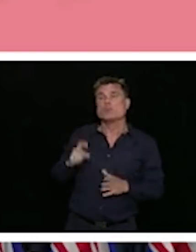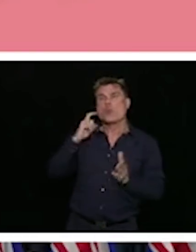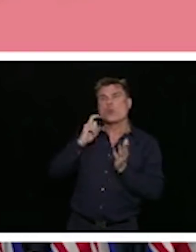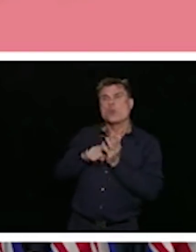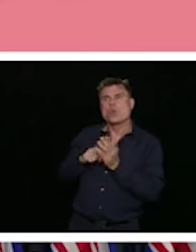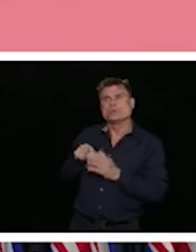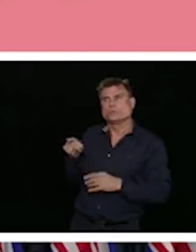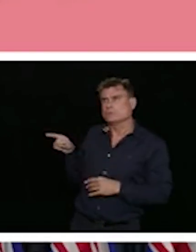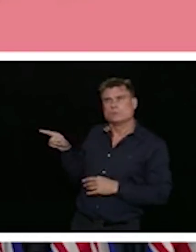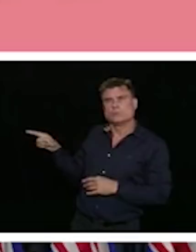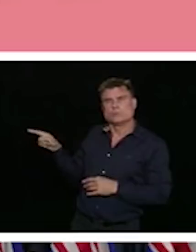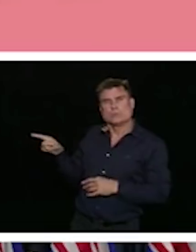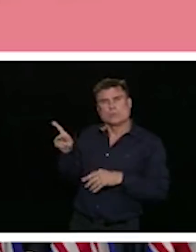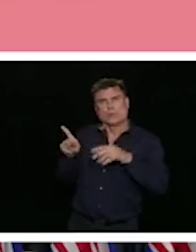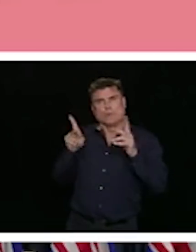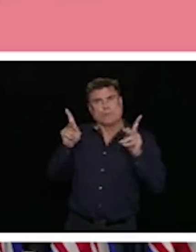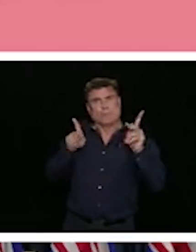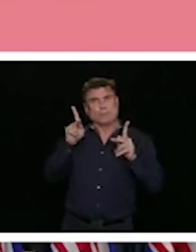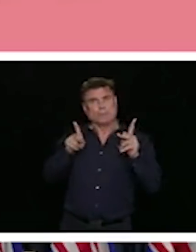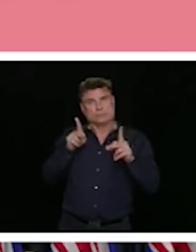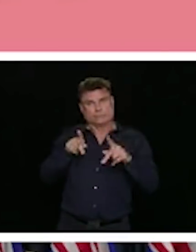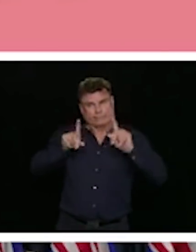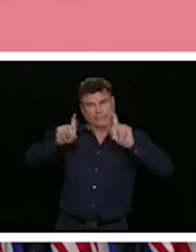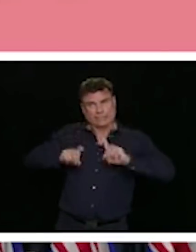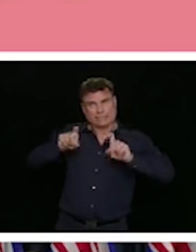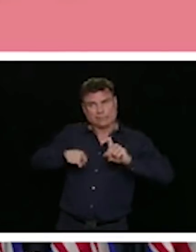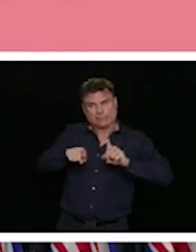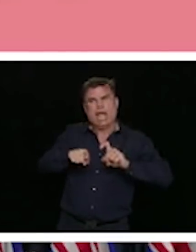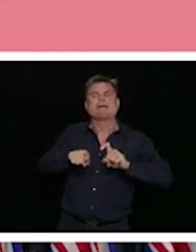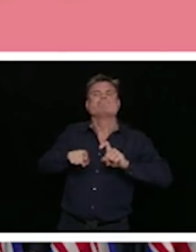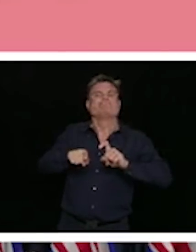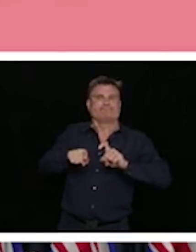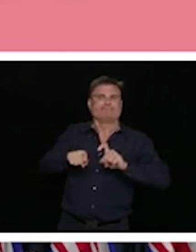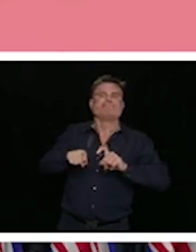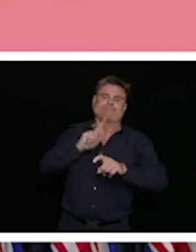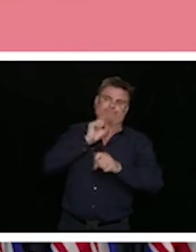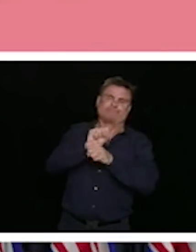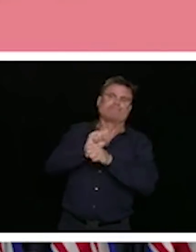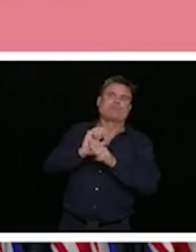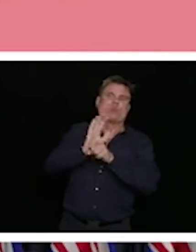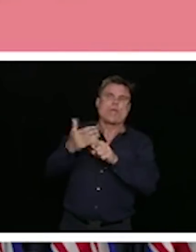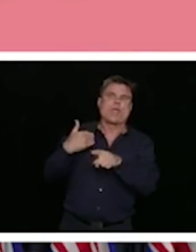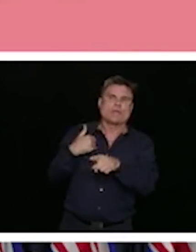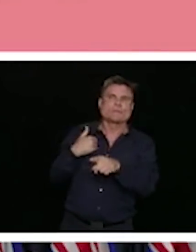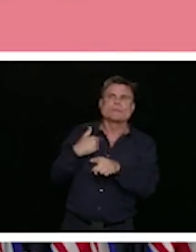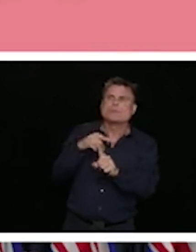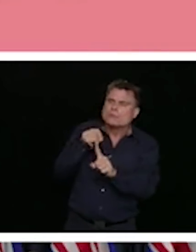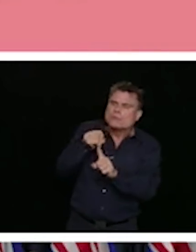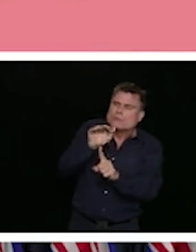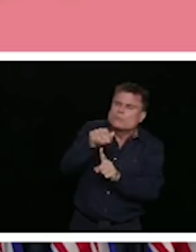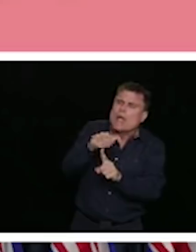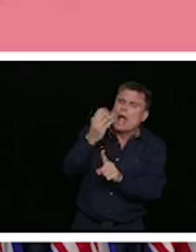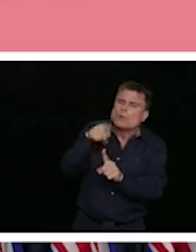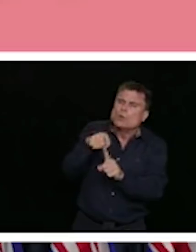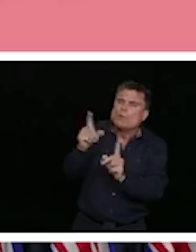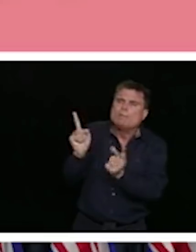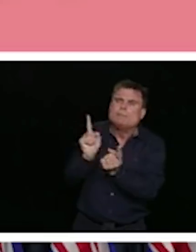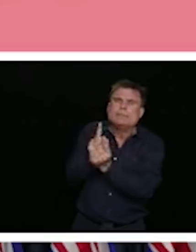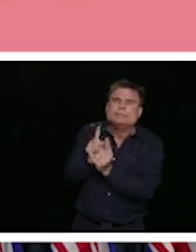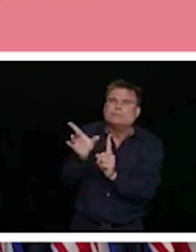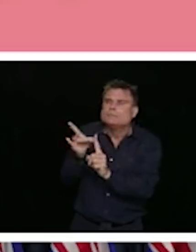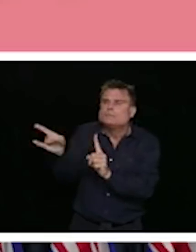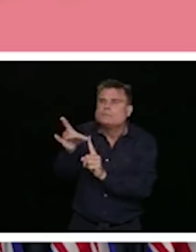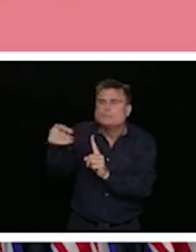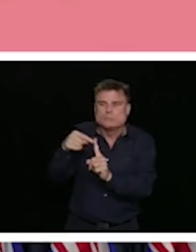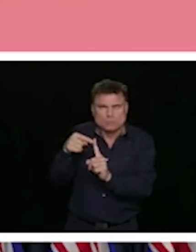positive in the last few days having a large number of contacts again. early on, before we put in place